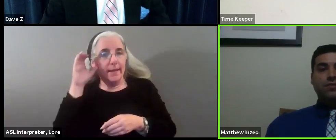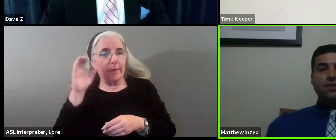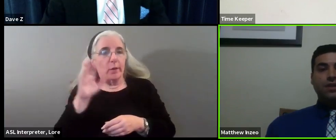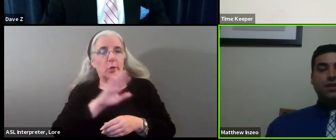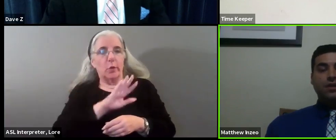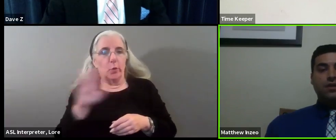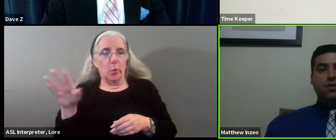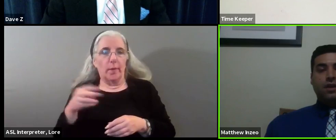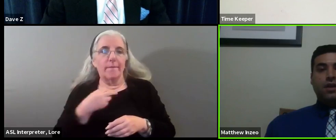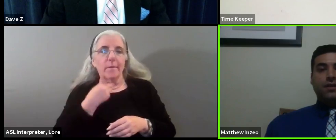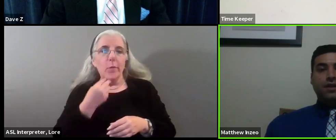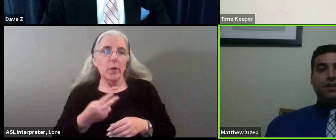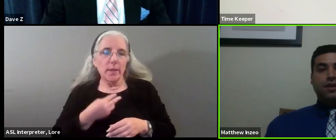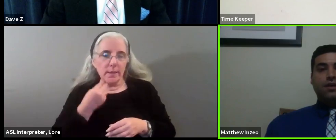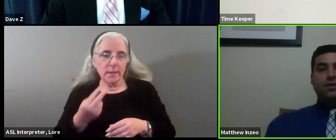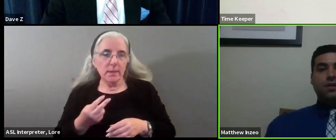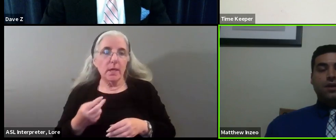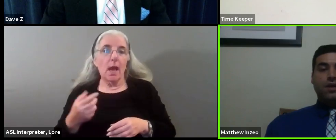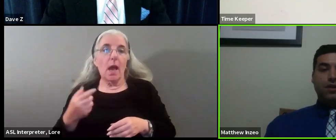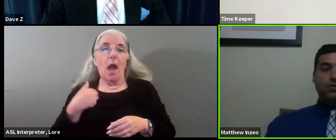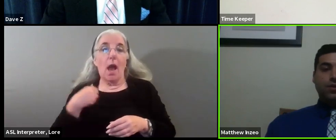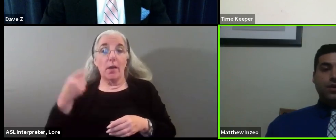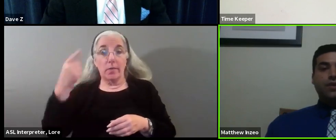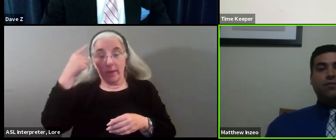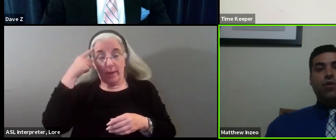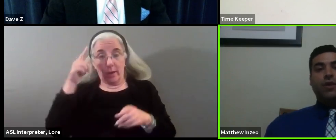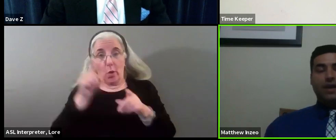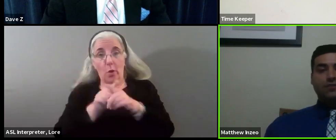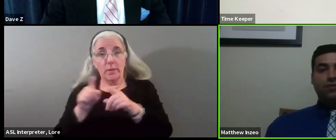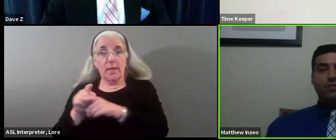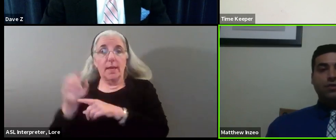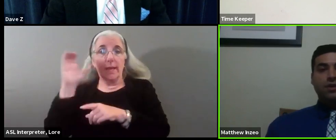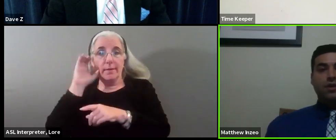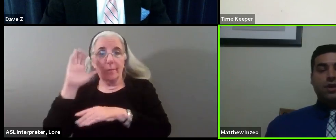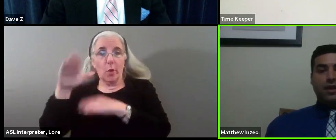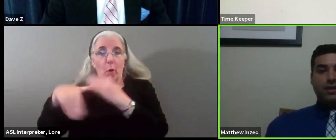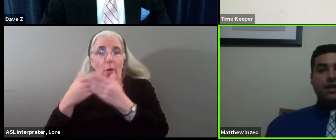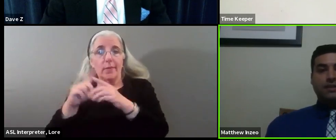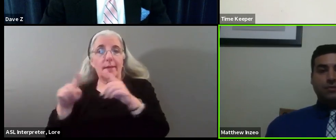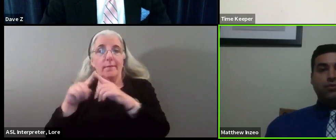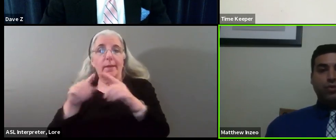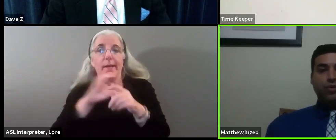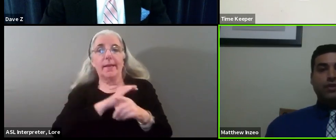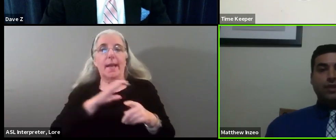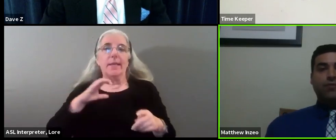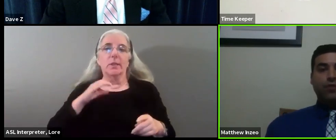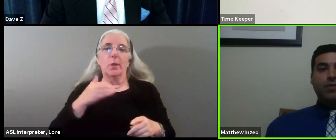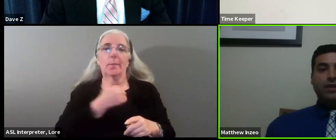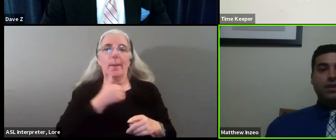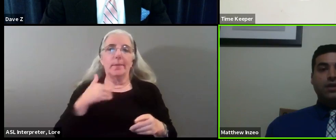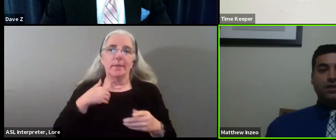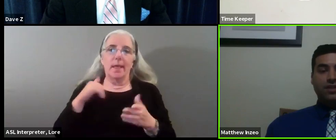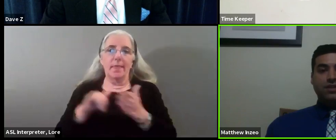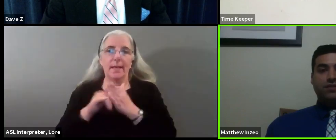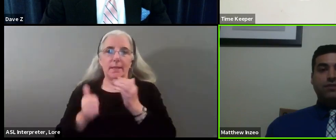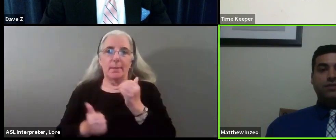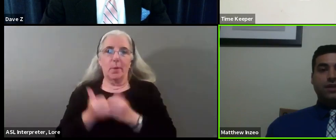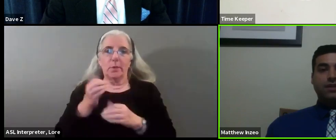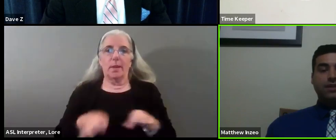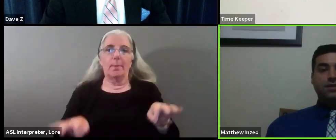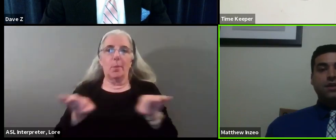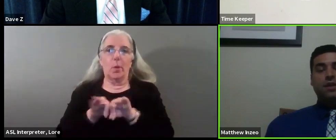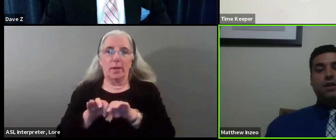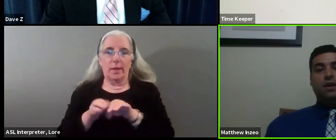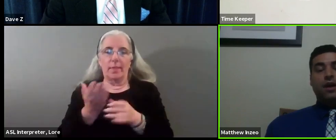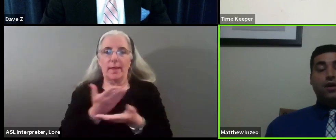from the city. And I think, uh, and then also hearing from all the council members. And I think that's the most important thing before making a decision reference